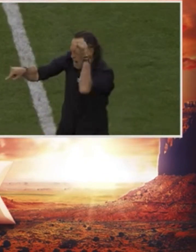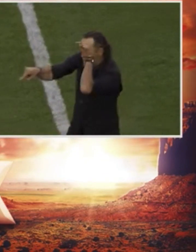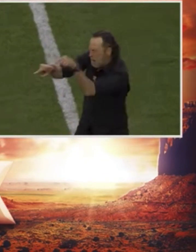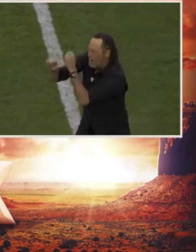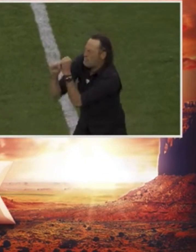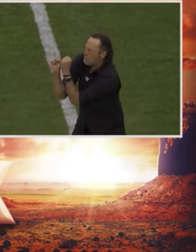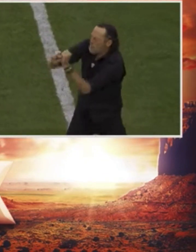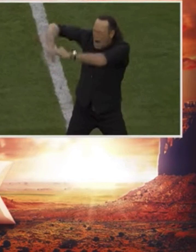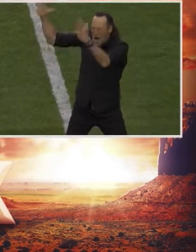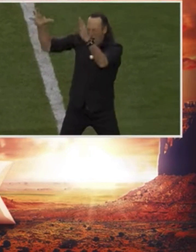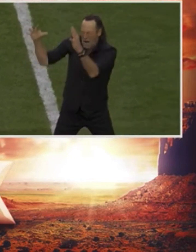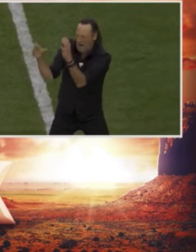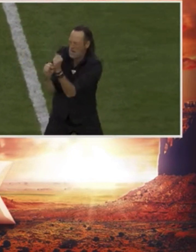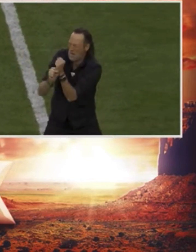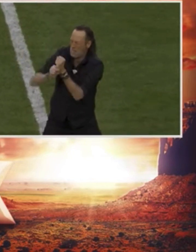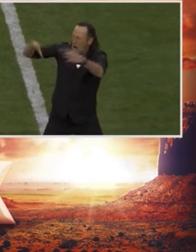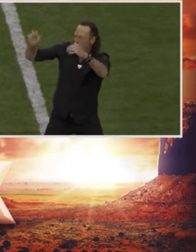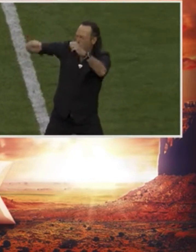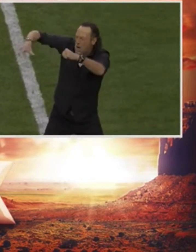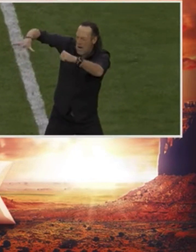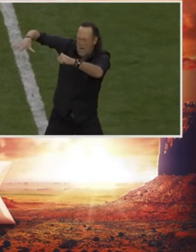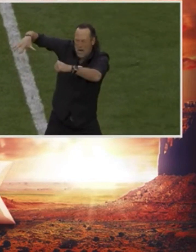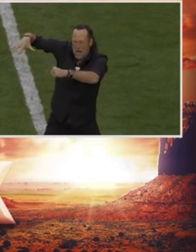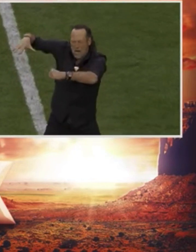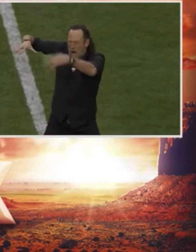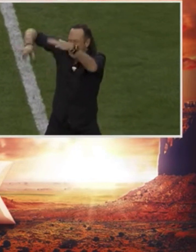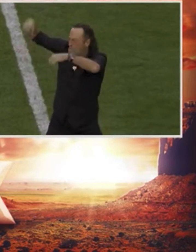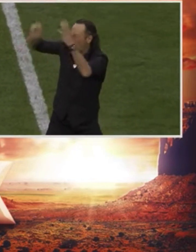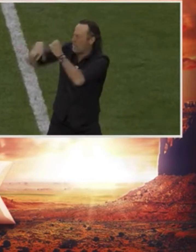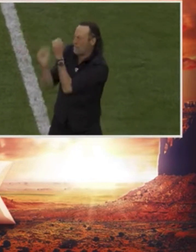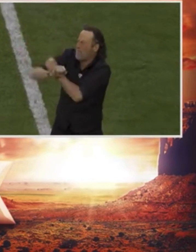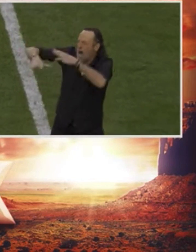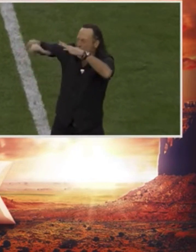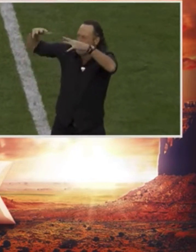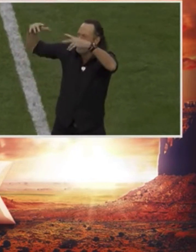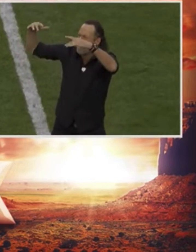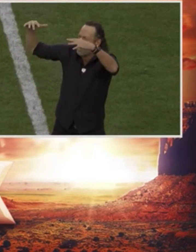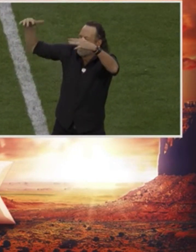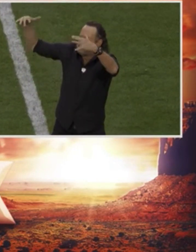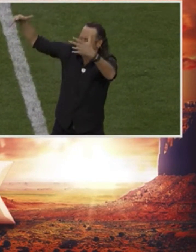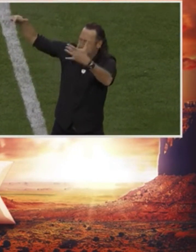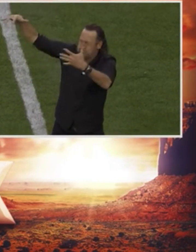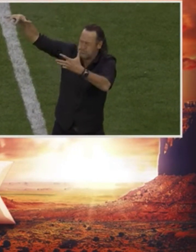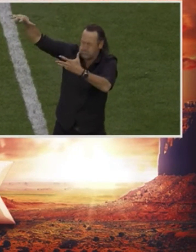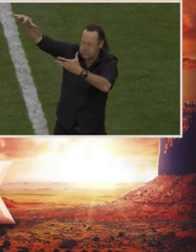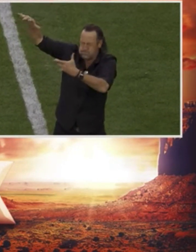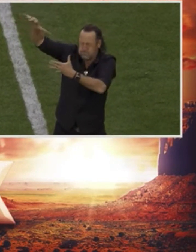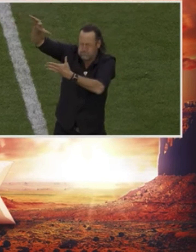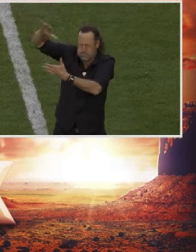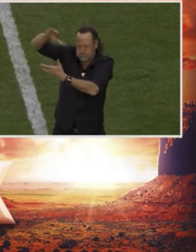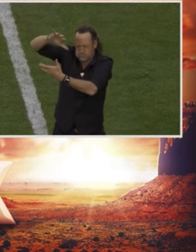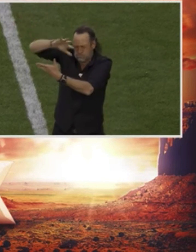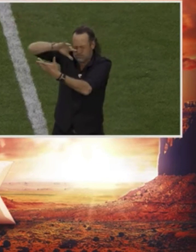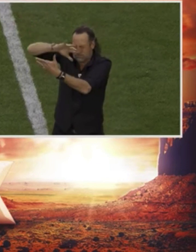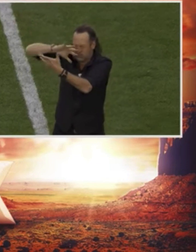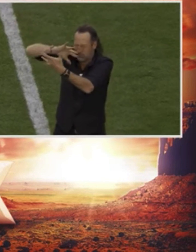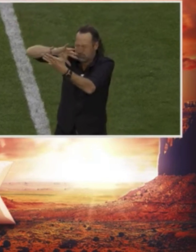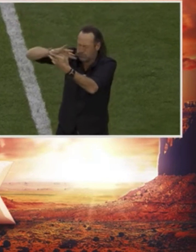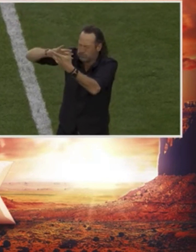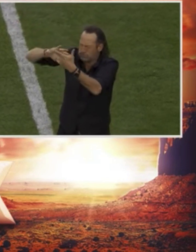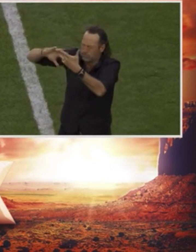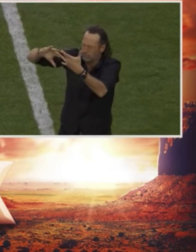Steeler came through